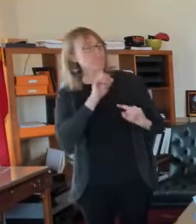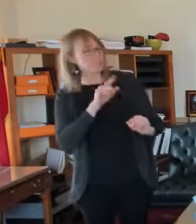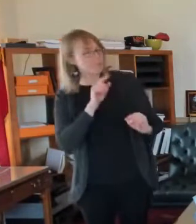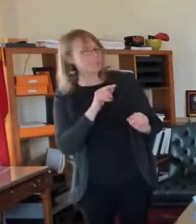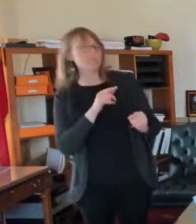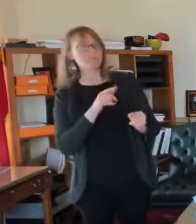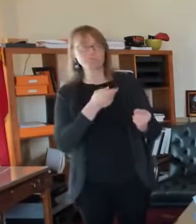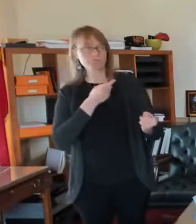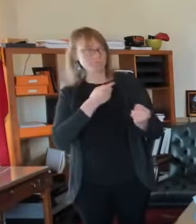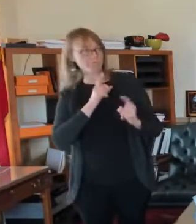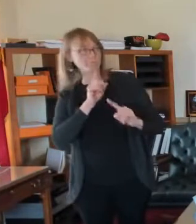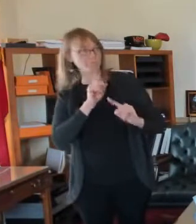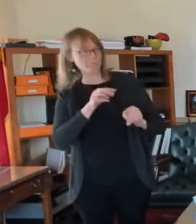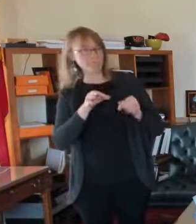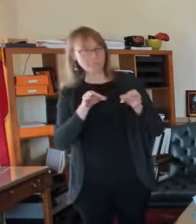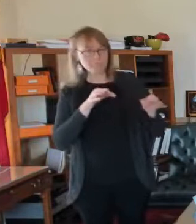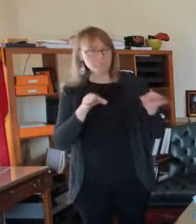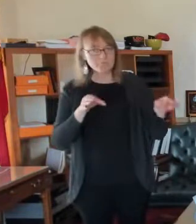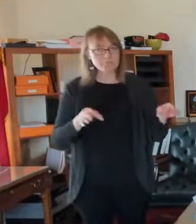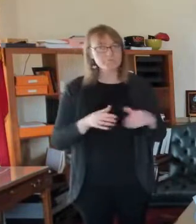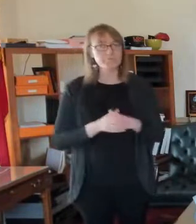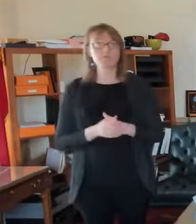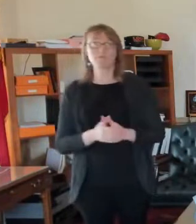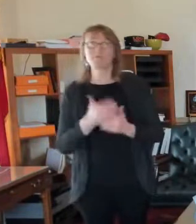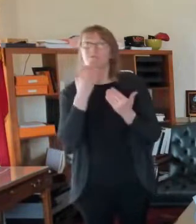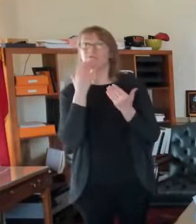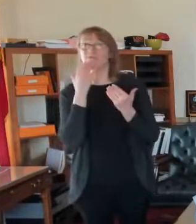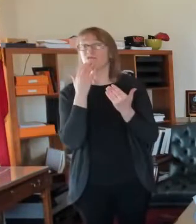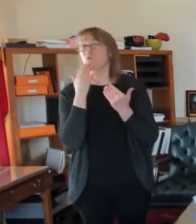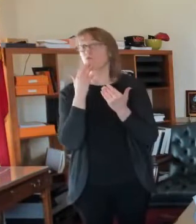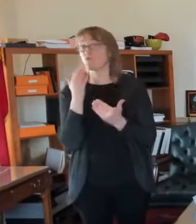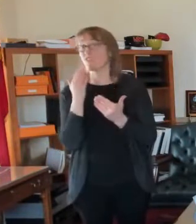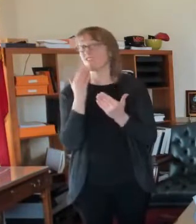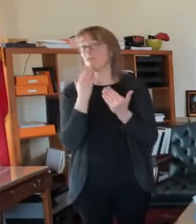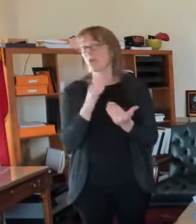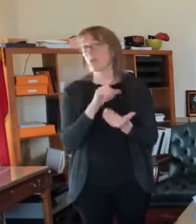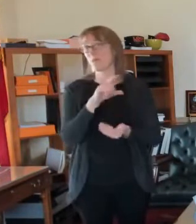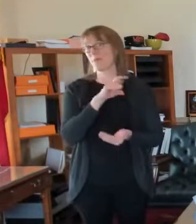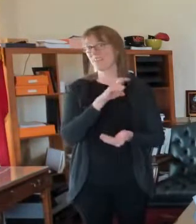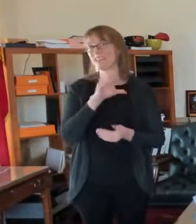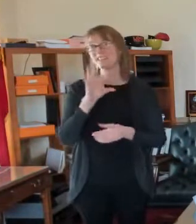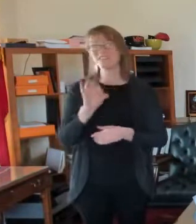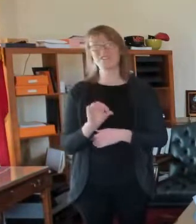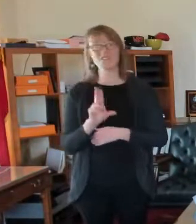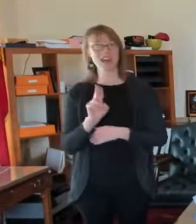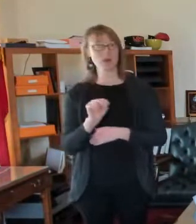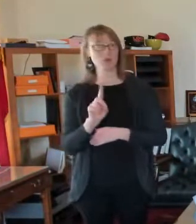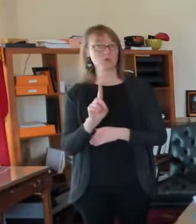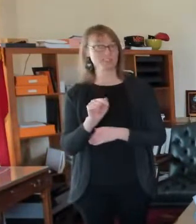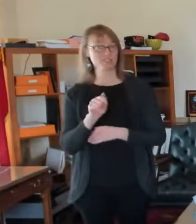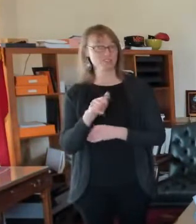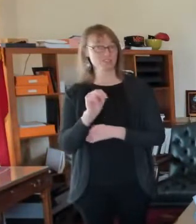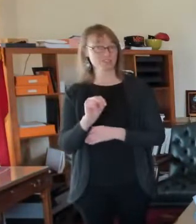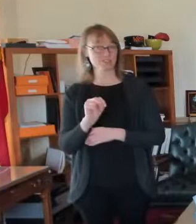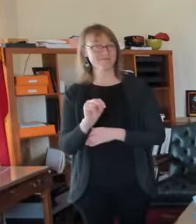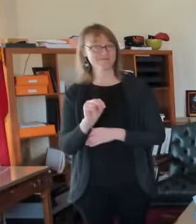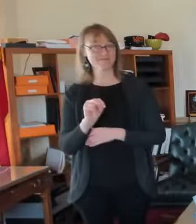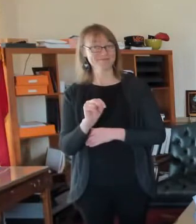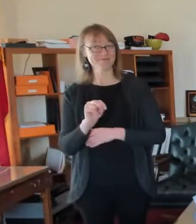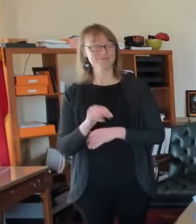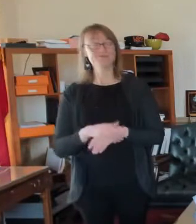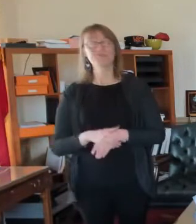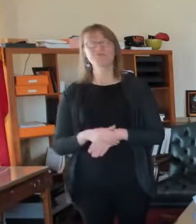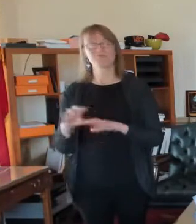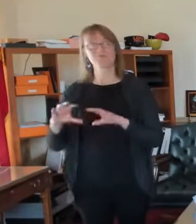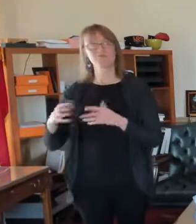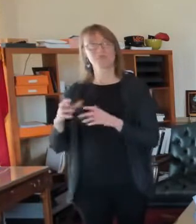So we are running a, thanks to the police foundation, uh, which is, uh, a group of folks who contribute to the